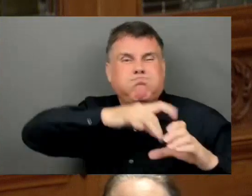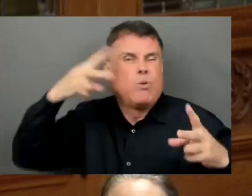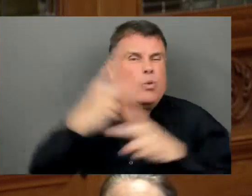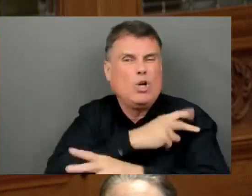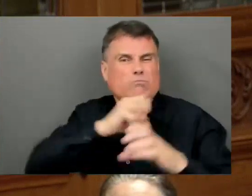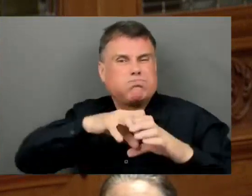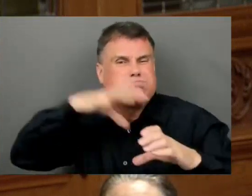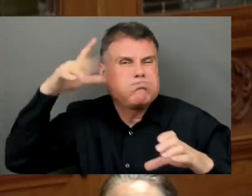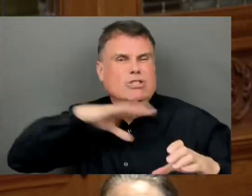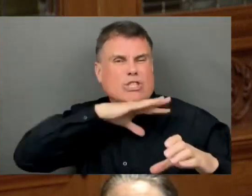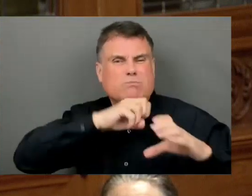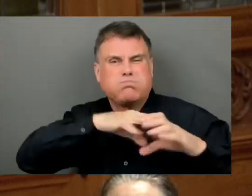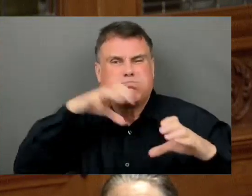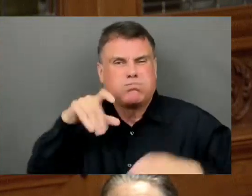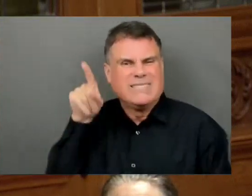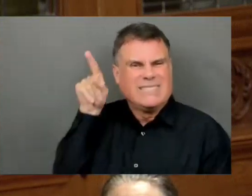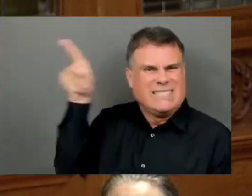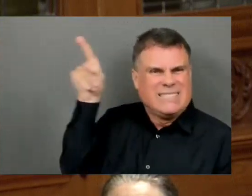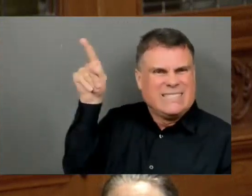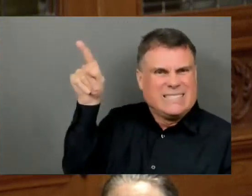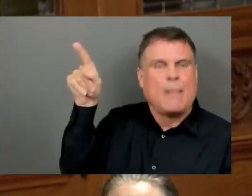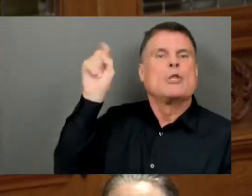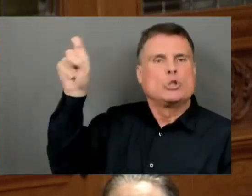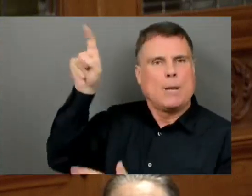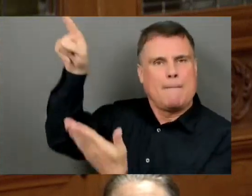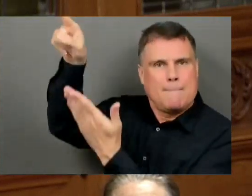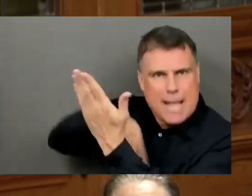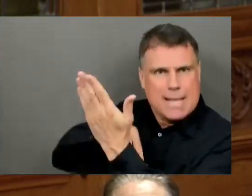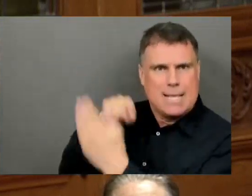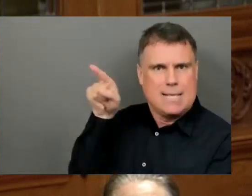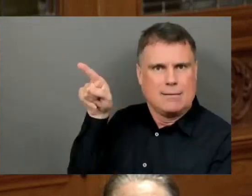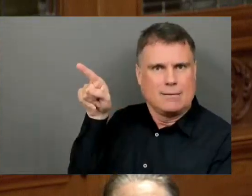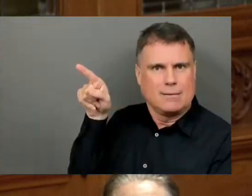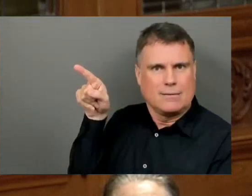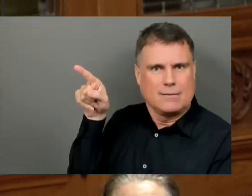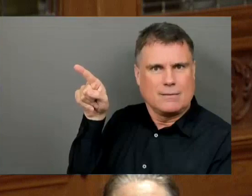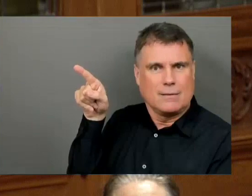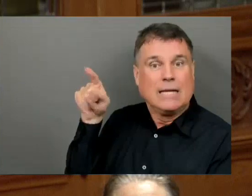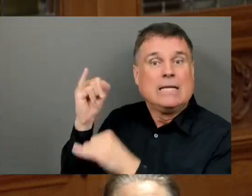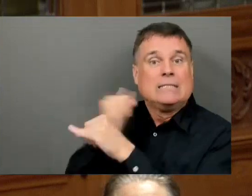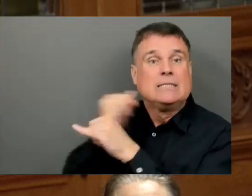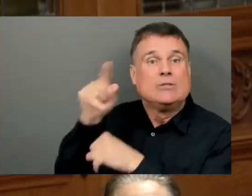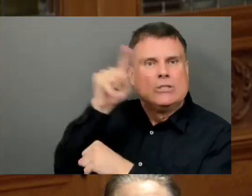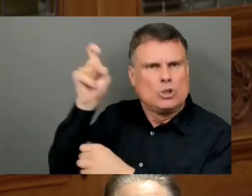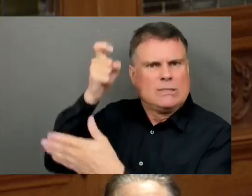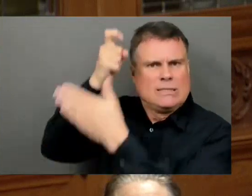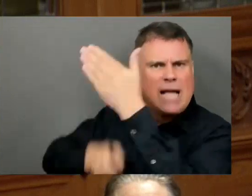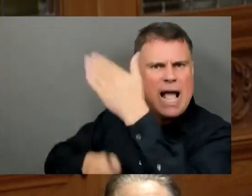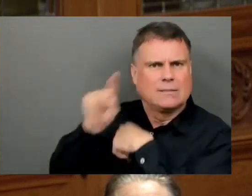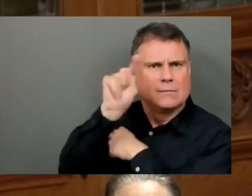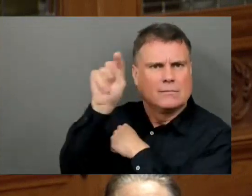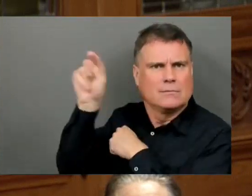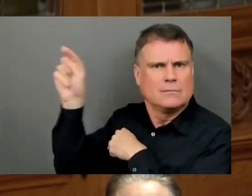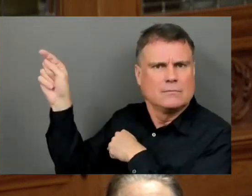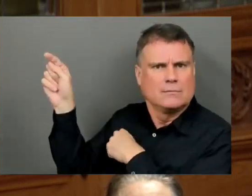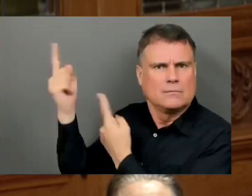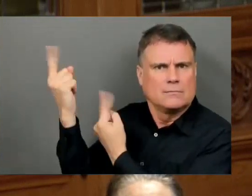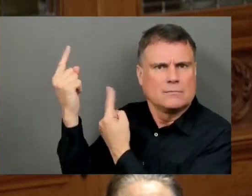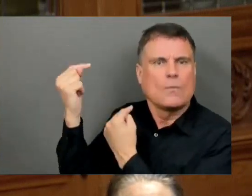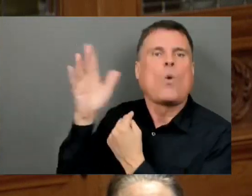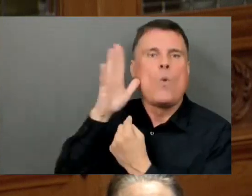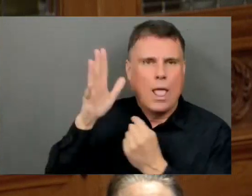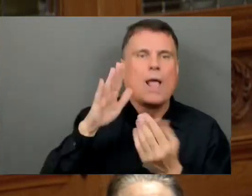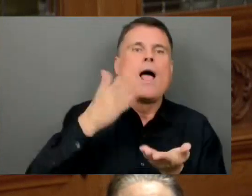Research shows that industrial carbon pricing reduces emissions more than consumer pricing, but questions remain around the